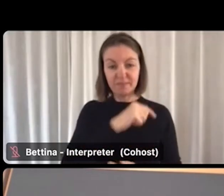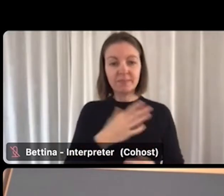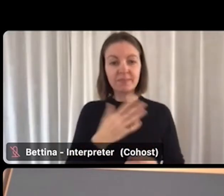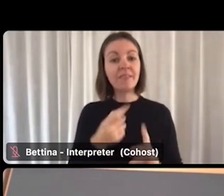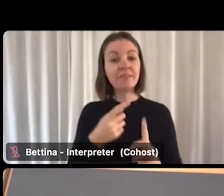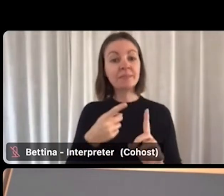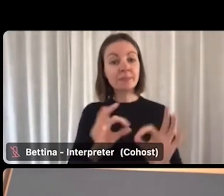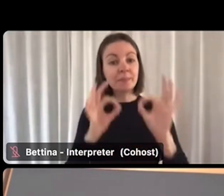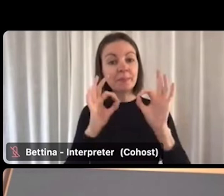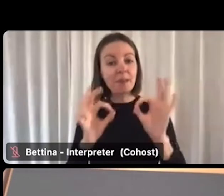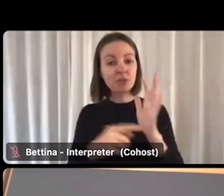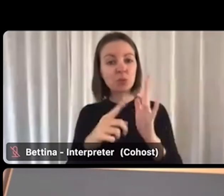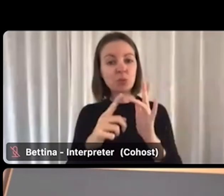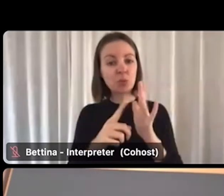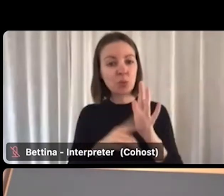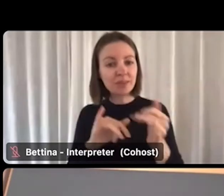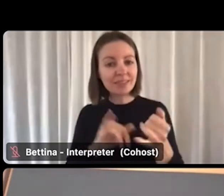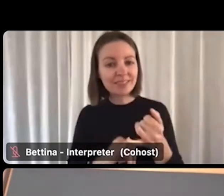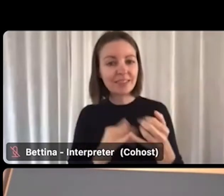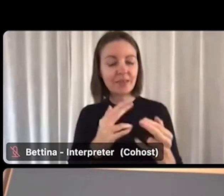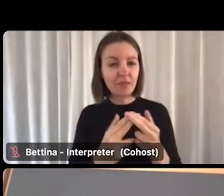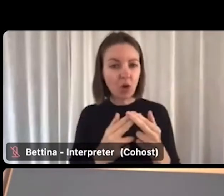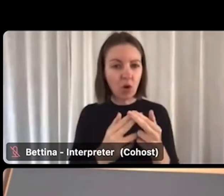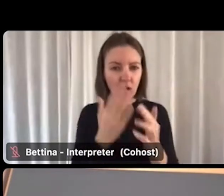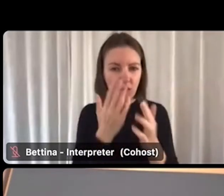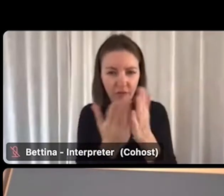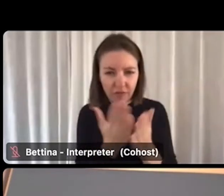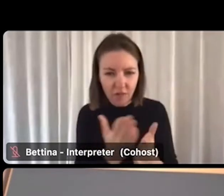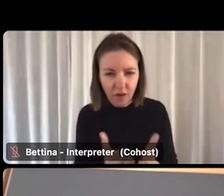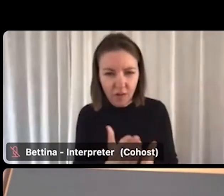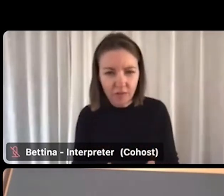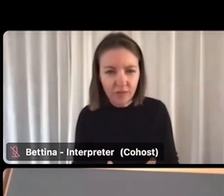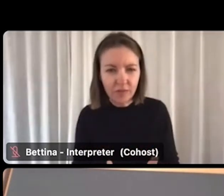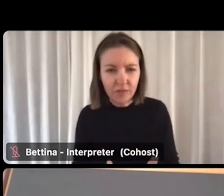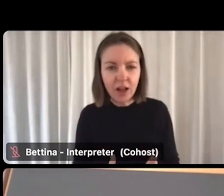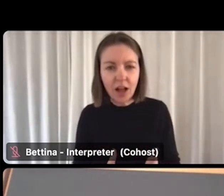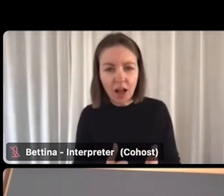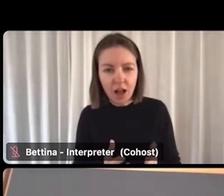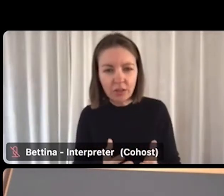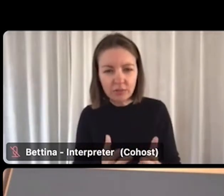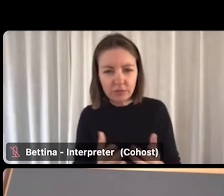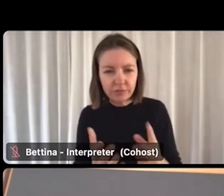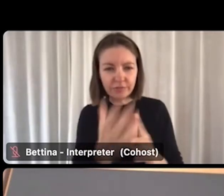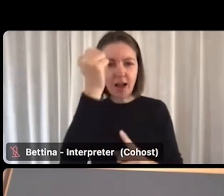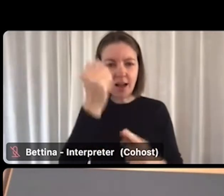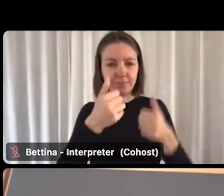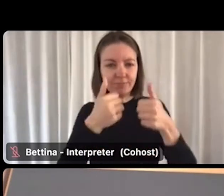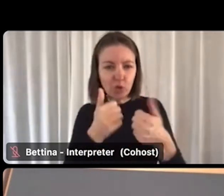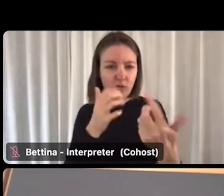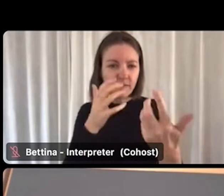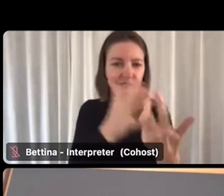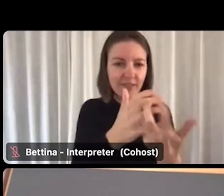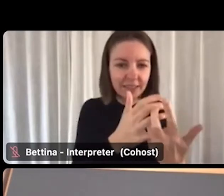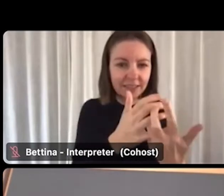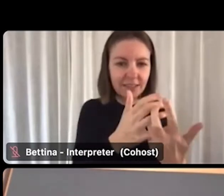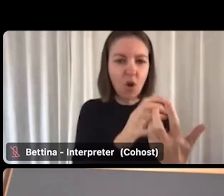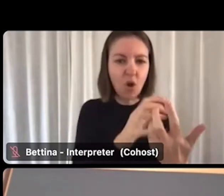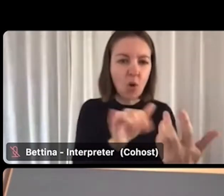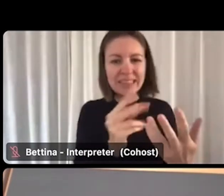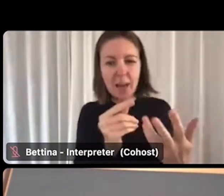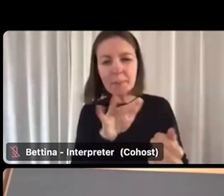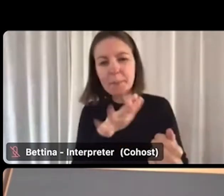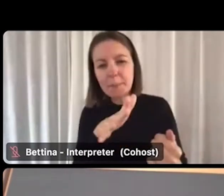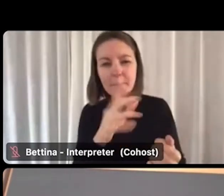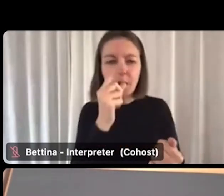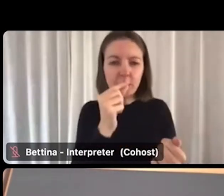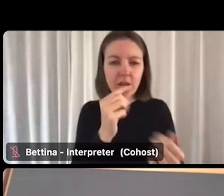filter and search and shortlist individuals, including into those who might be a good fit maybes or those that are unsuitable.